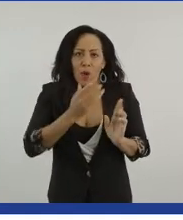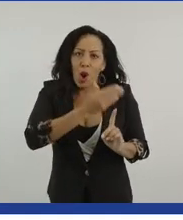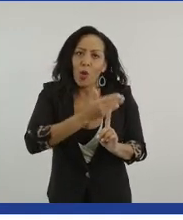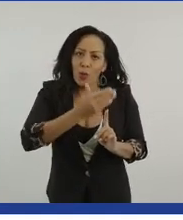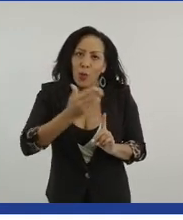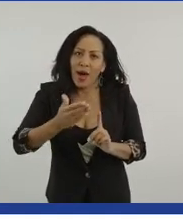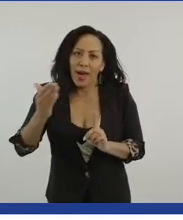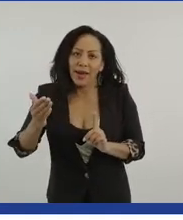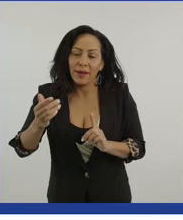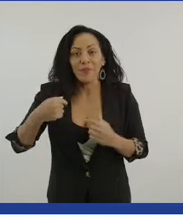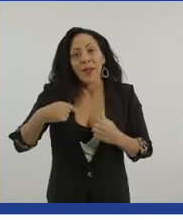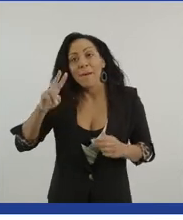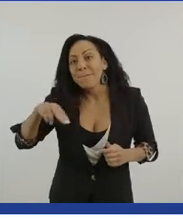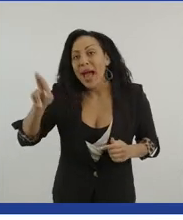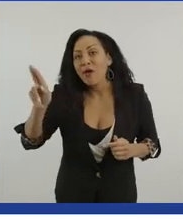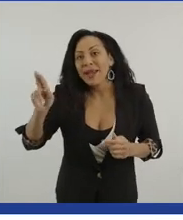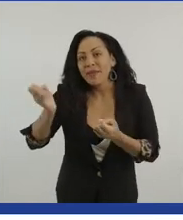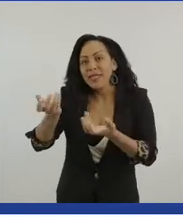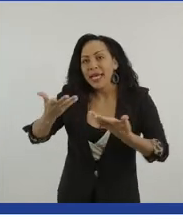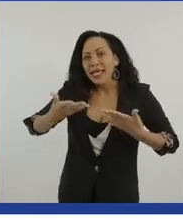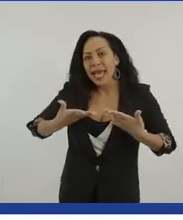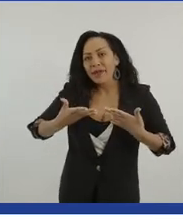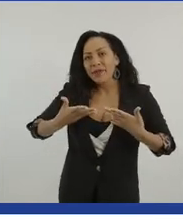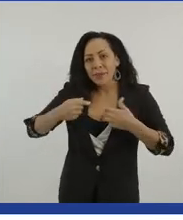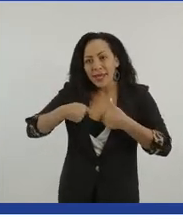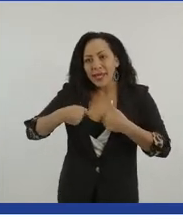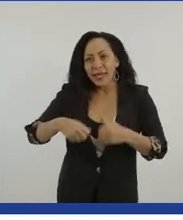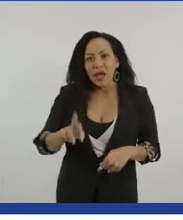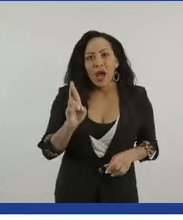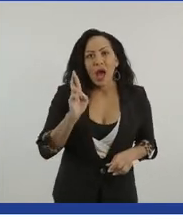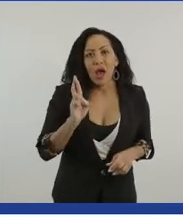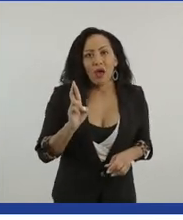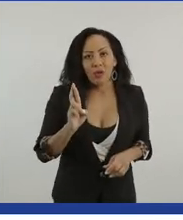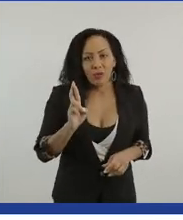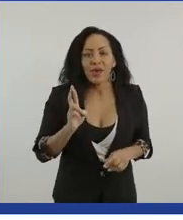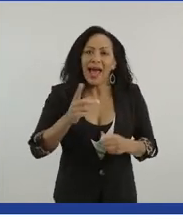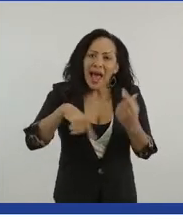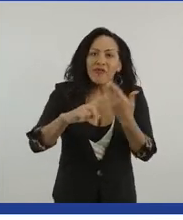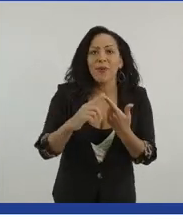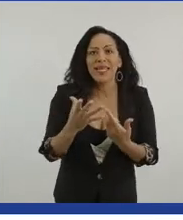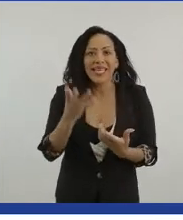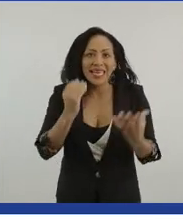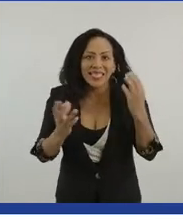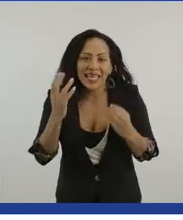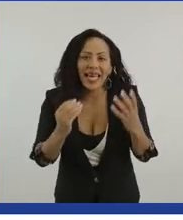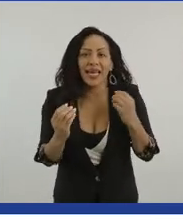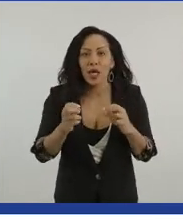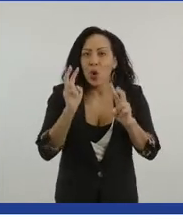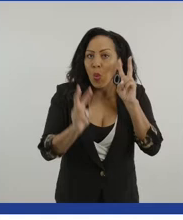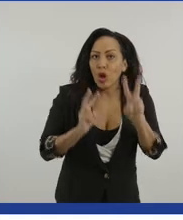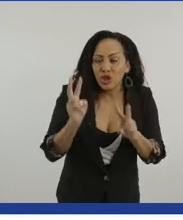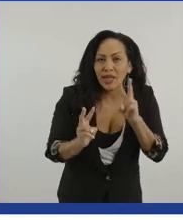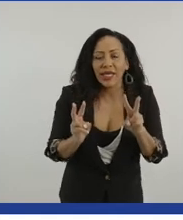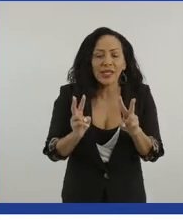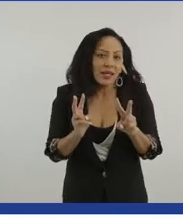Paralympics gave me that kind of platform and everybody in this room, everybody listening and watching has got a gift and it's about